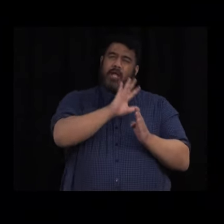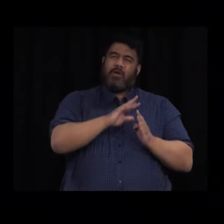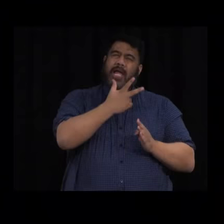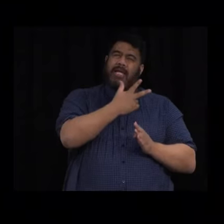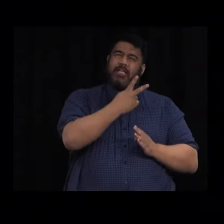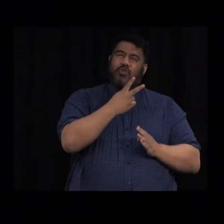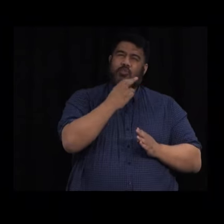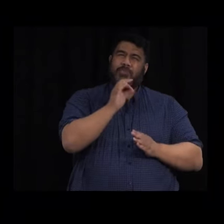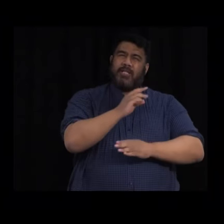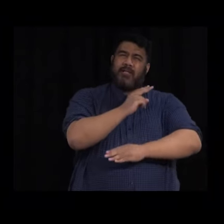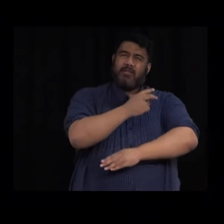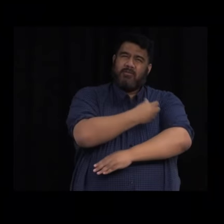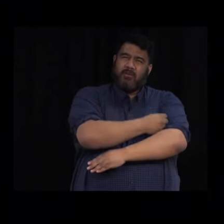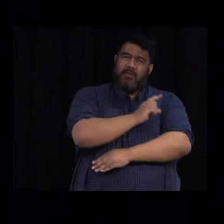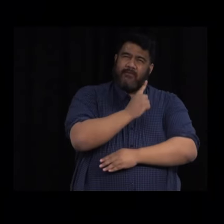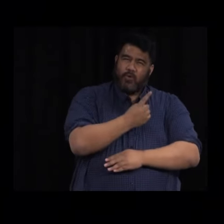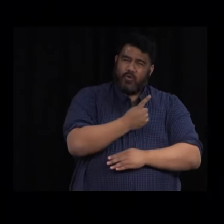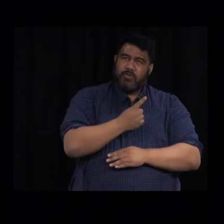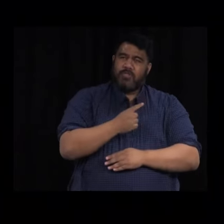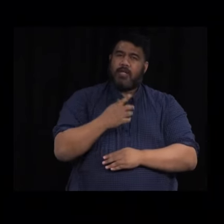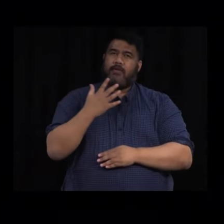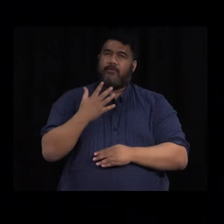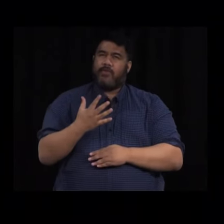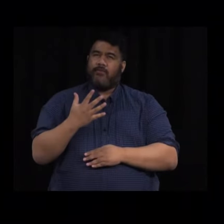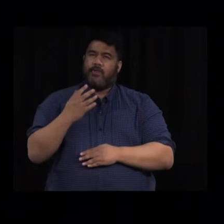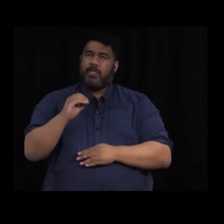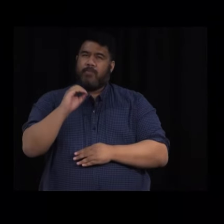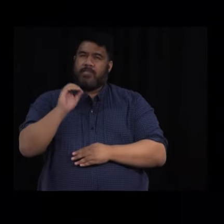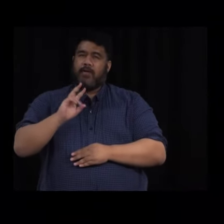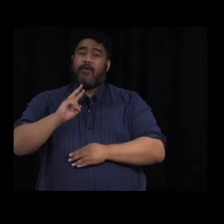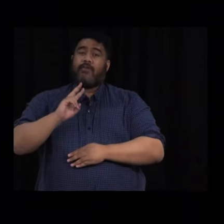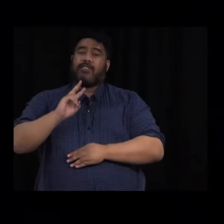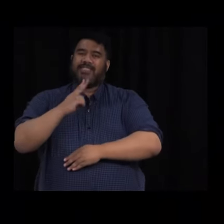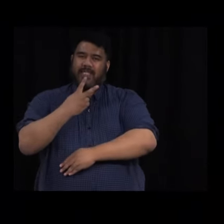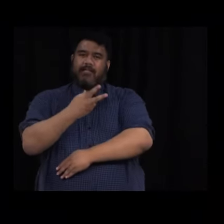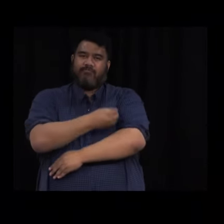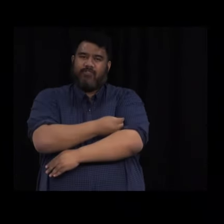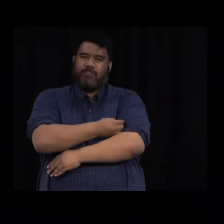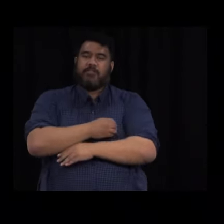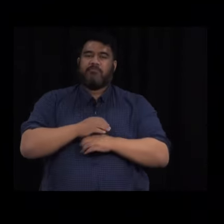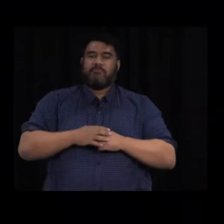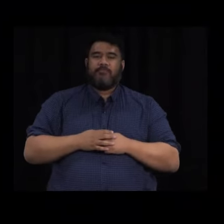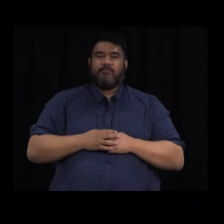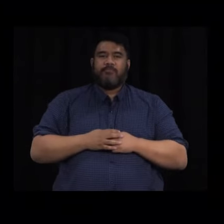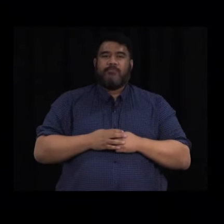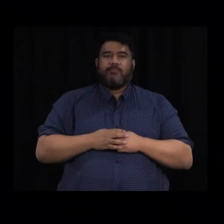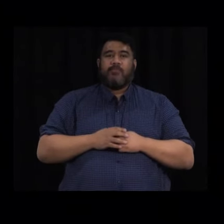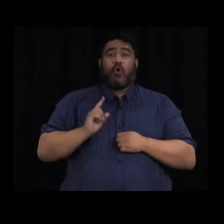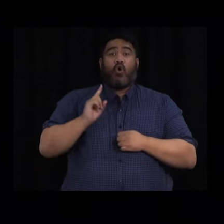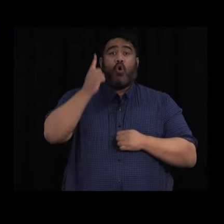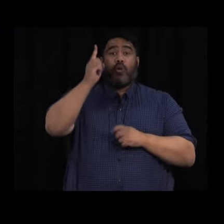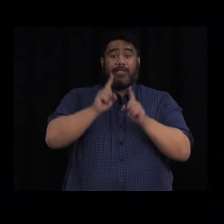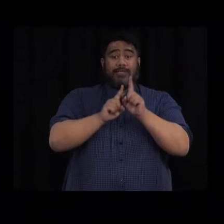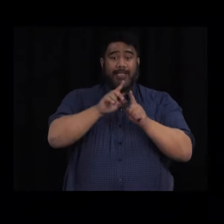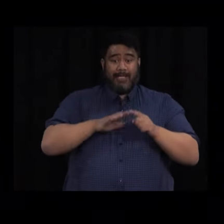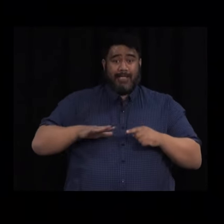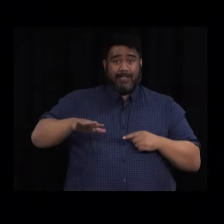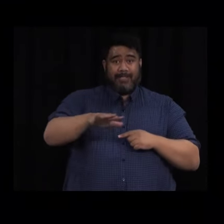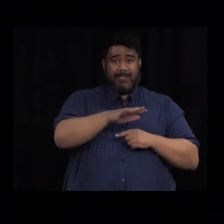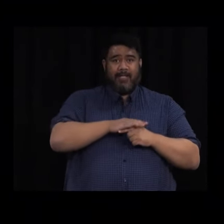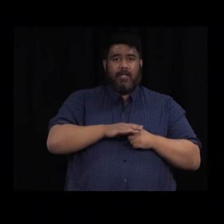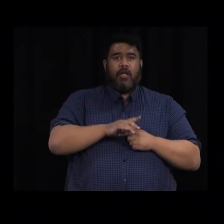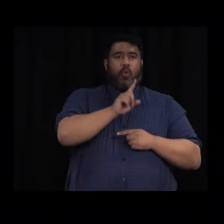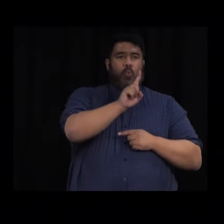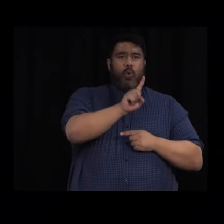% for first dose and 50% for second. In the Auckland metro area, a total